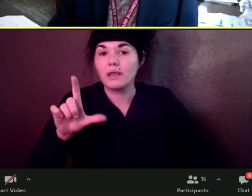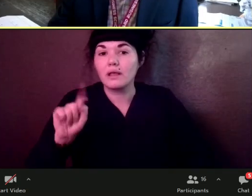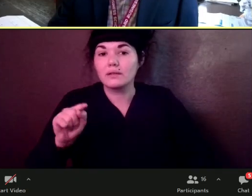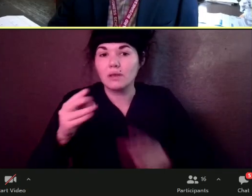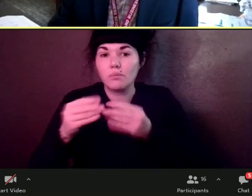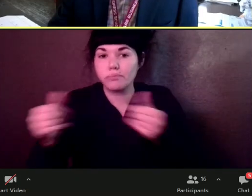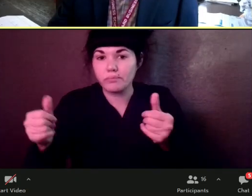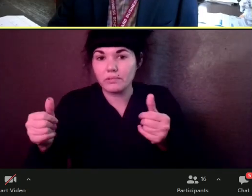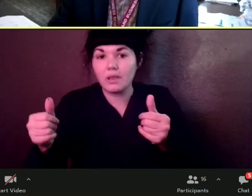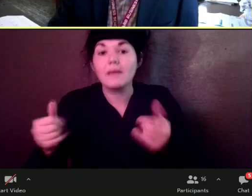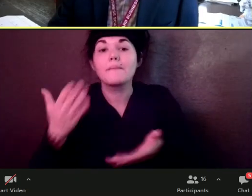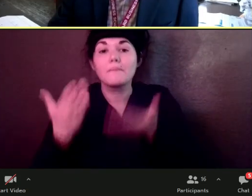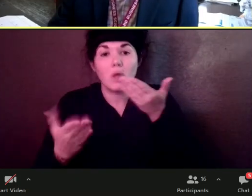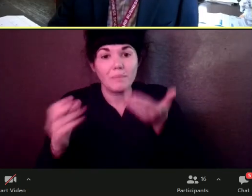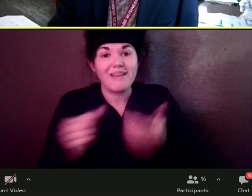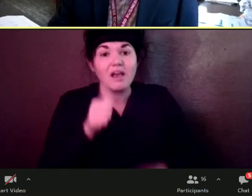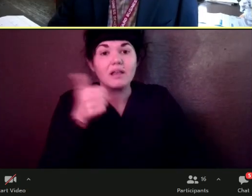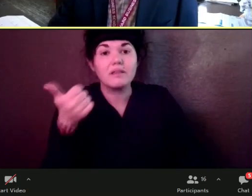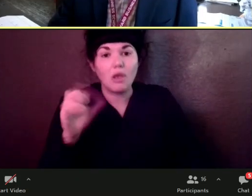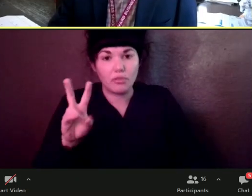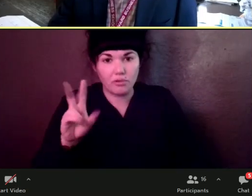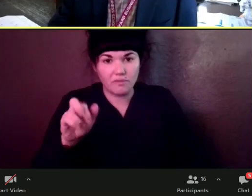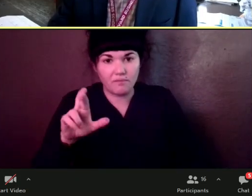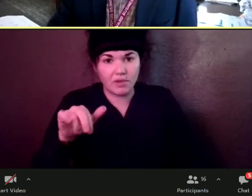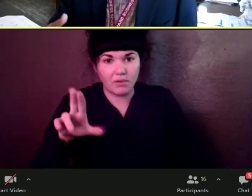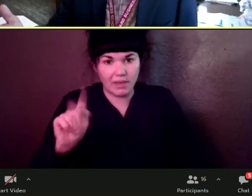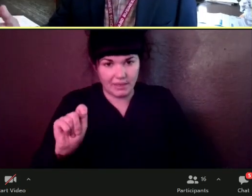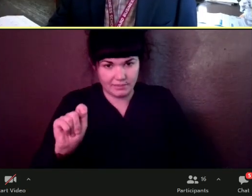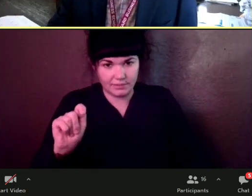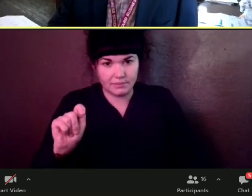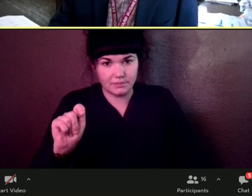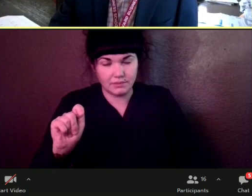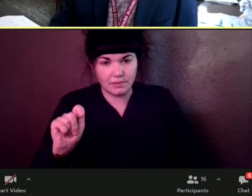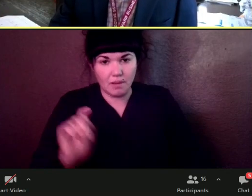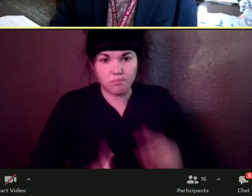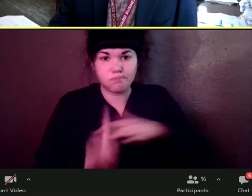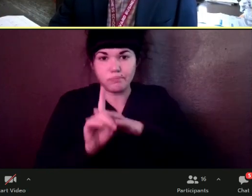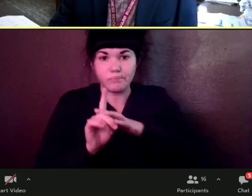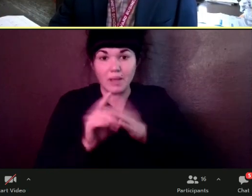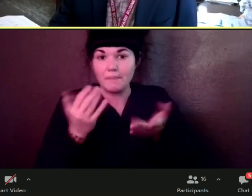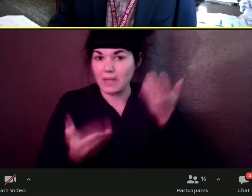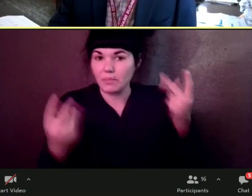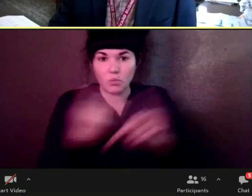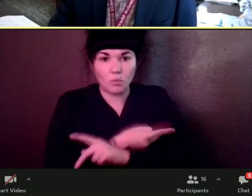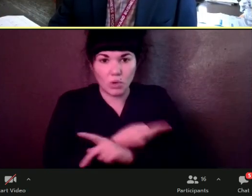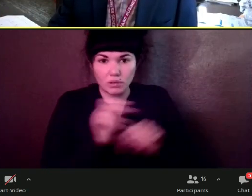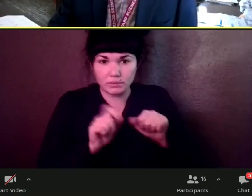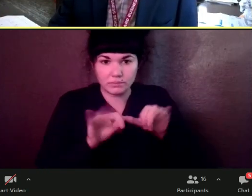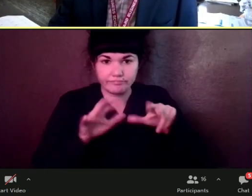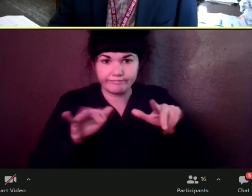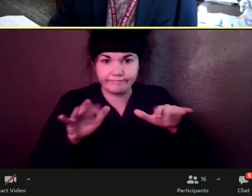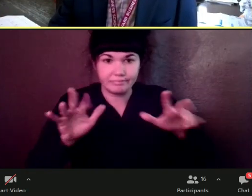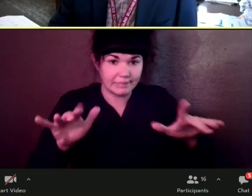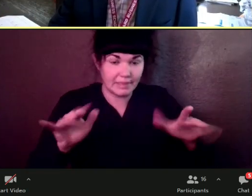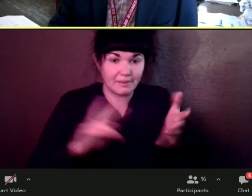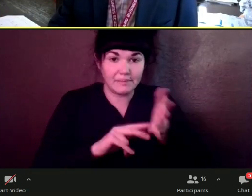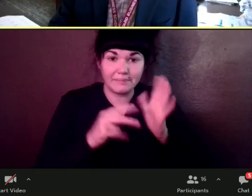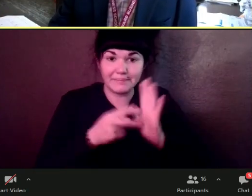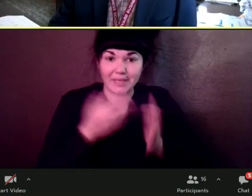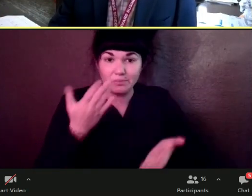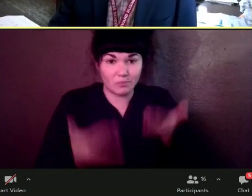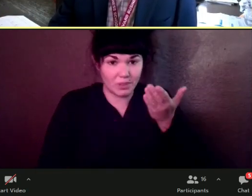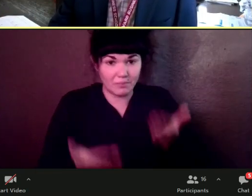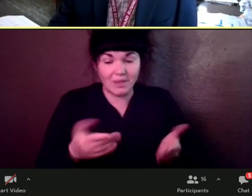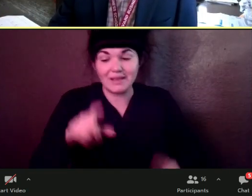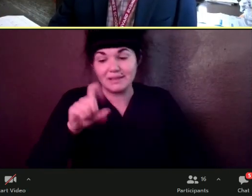vaccinating everybody. Um, again, um, from the, from the beginning. And so I can't stress enough. The importance.